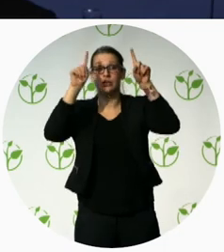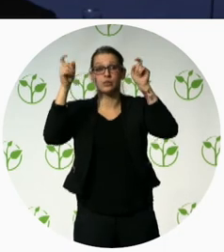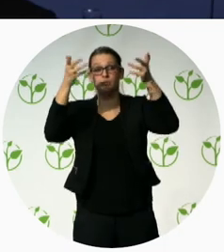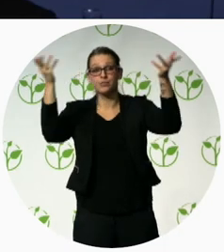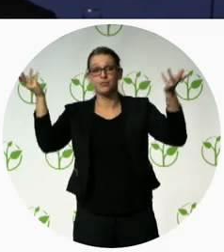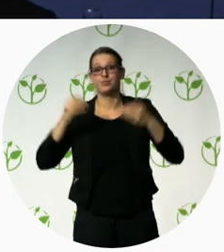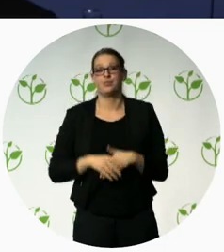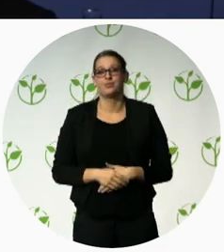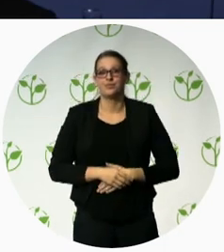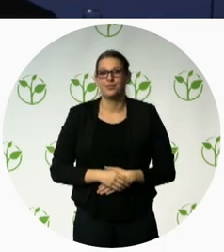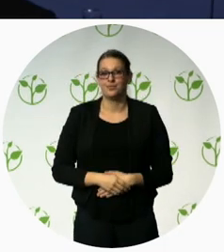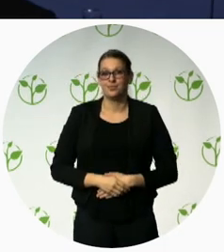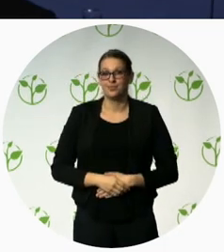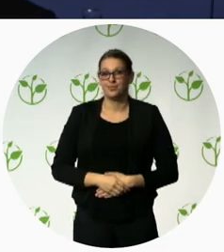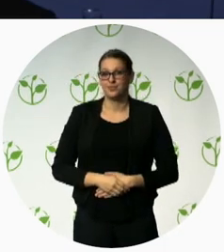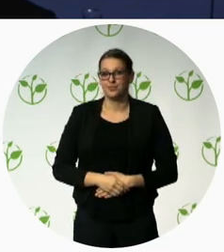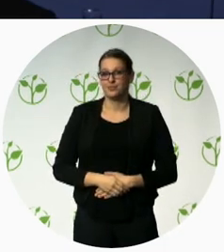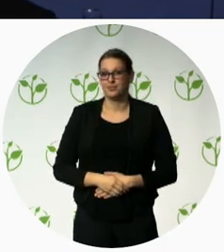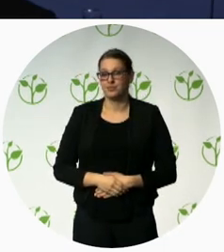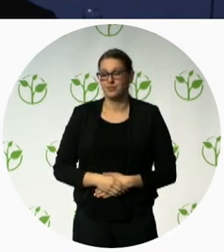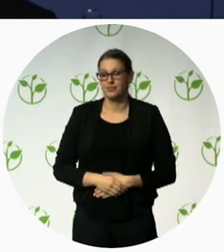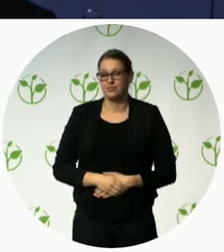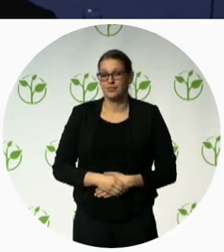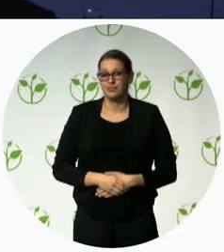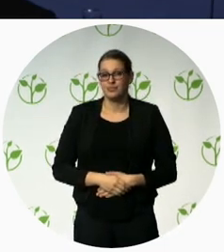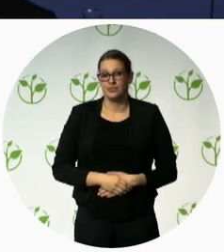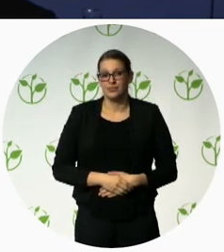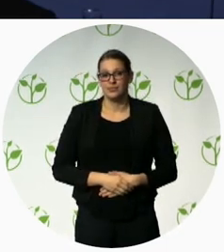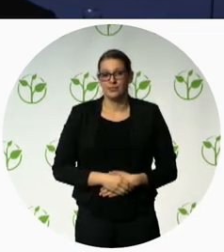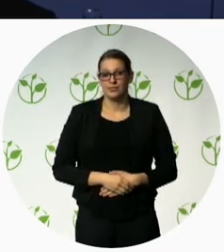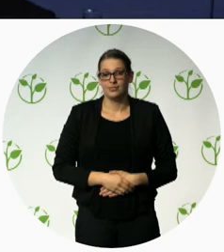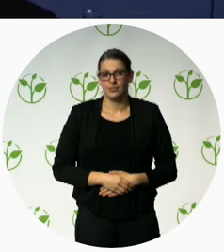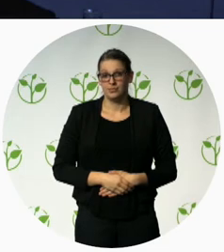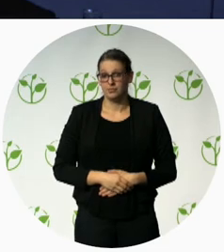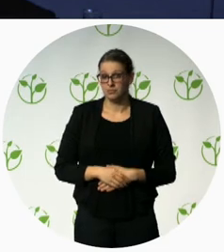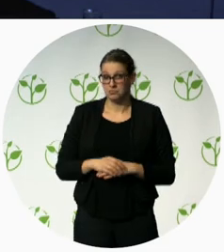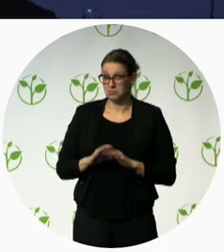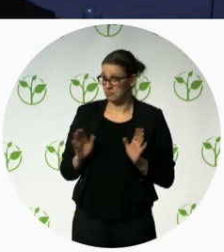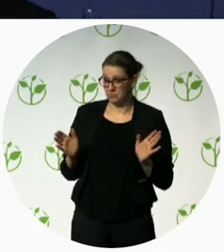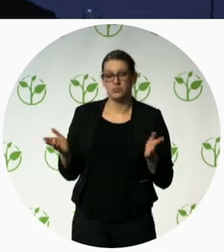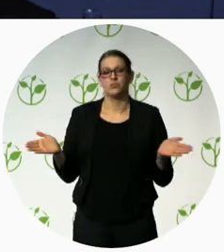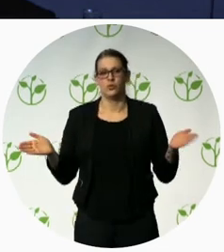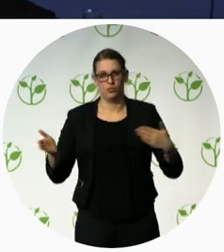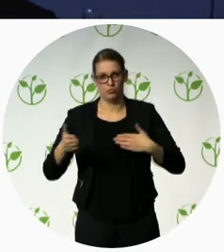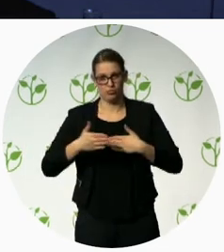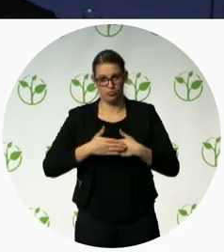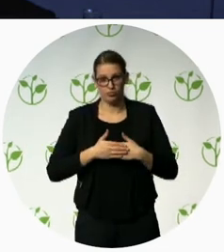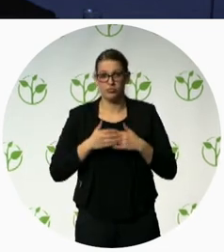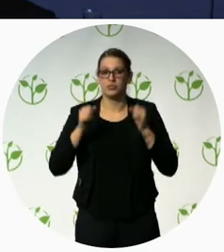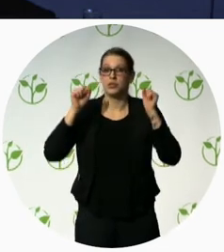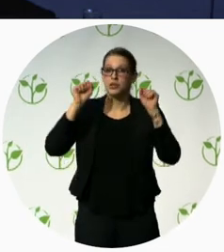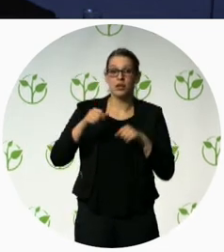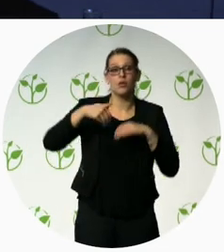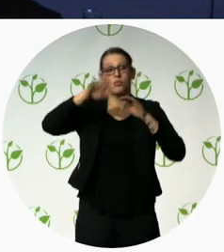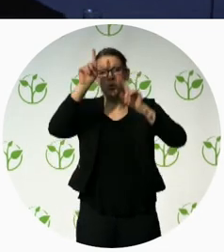And we would encourage you also to please come and talk to people after the panel. I'm sure they would welcome the opportunity to have a more in-depth discussion with you in